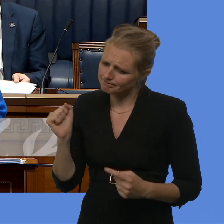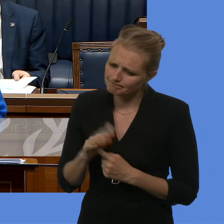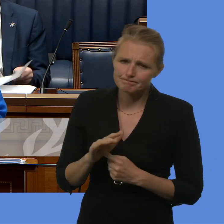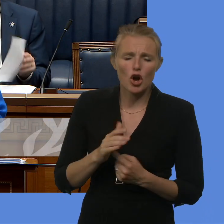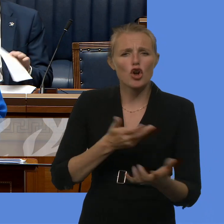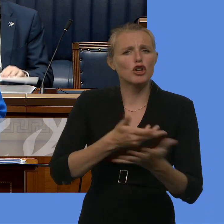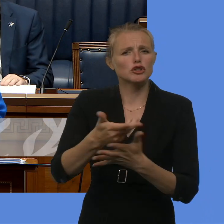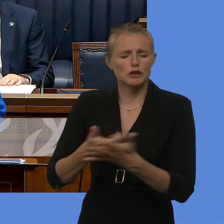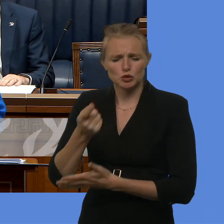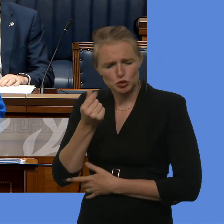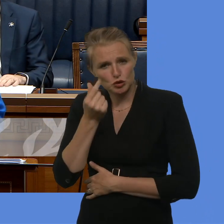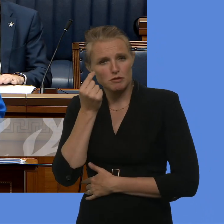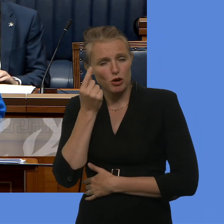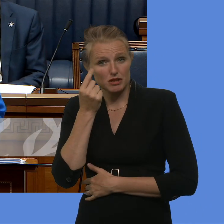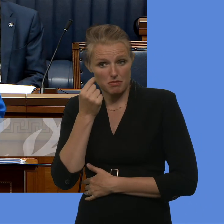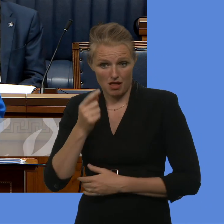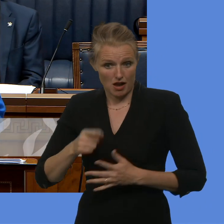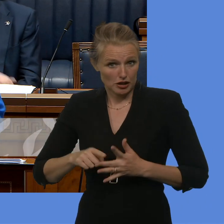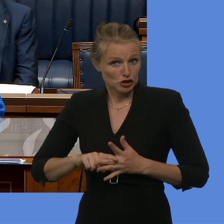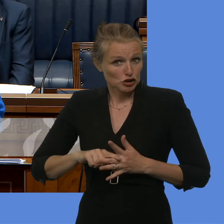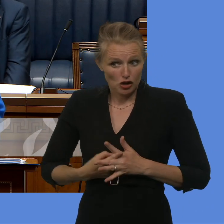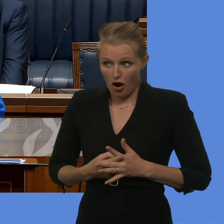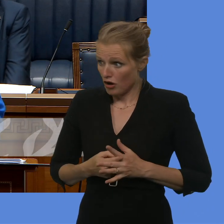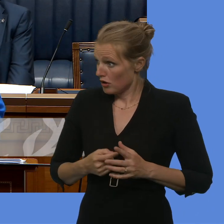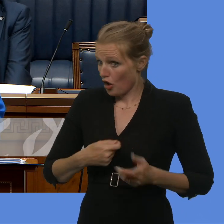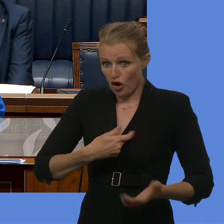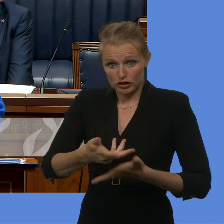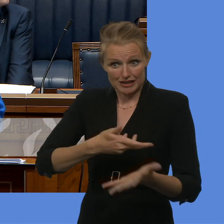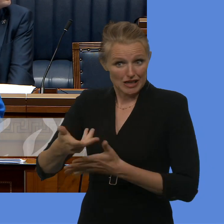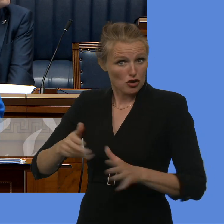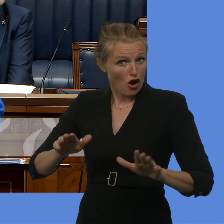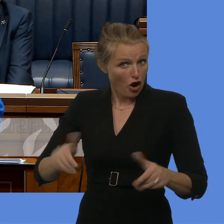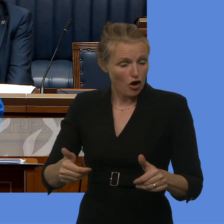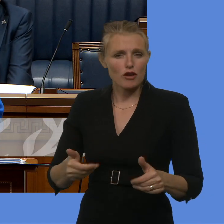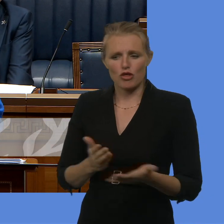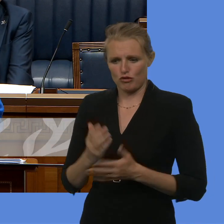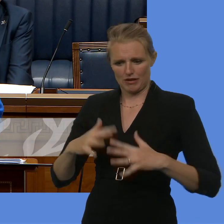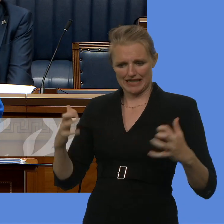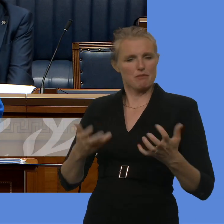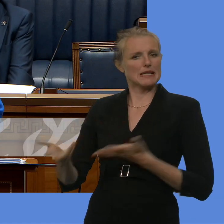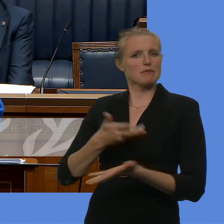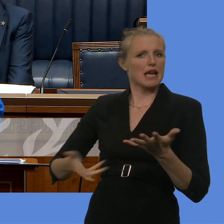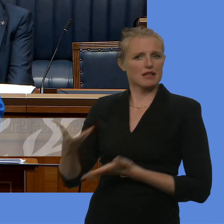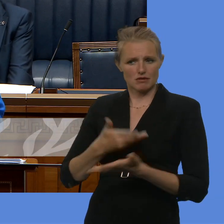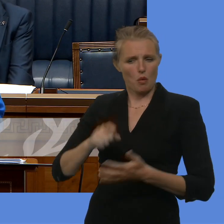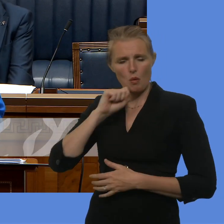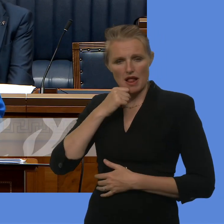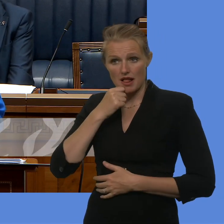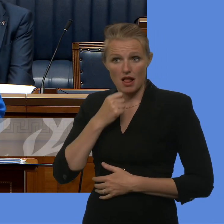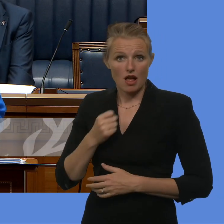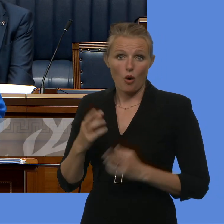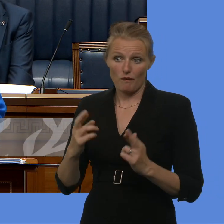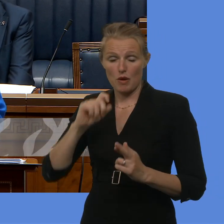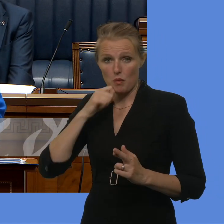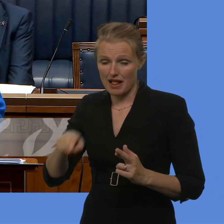Absolutely, that should be commenced with a debate in this Assembly, if at all possible, and I believe it is and will be possible. Of course,